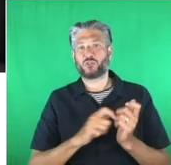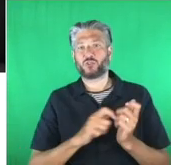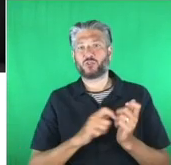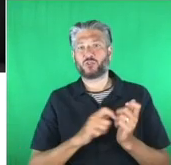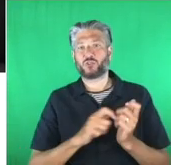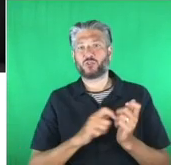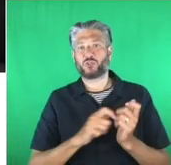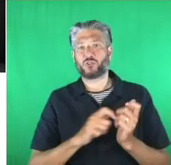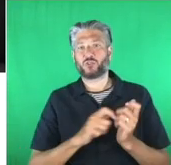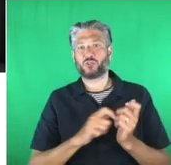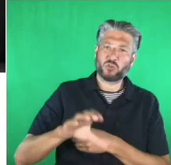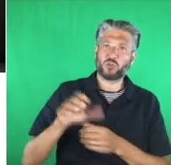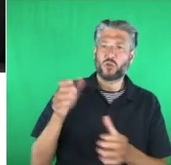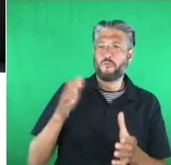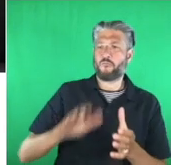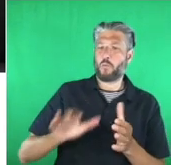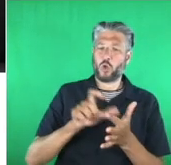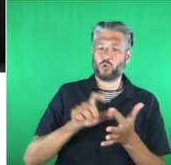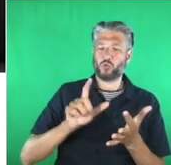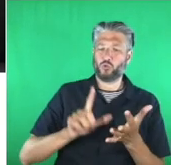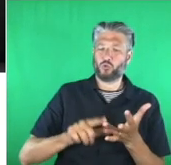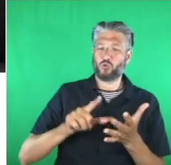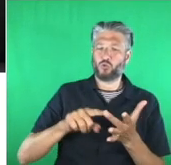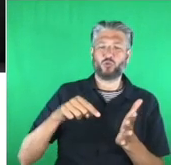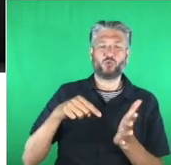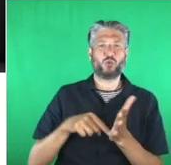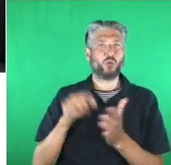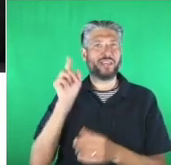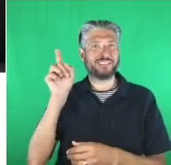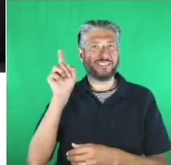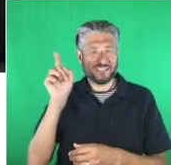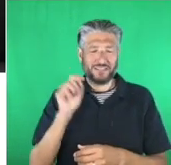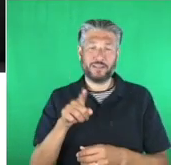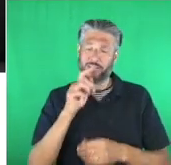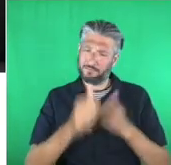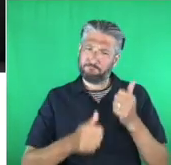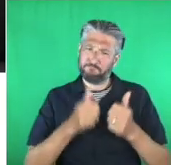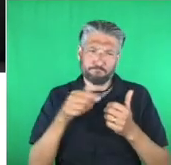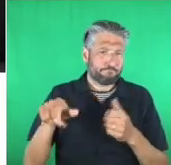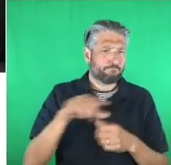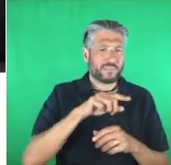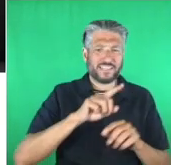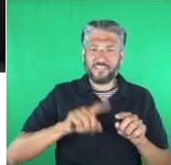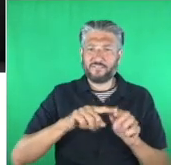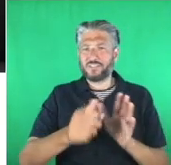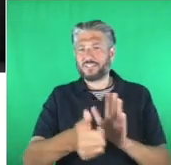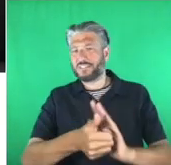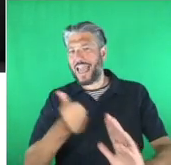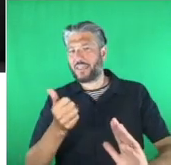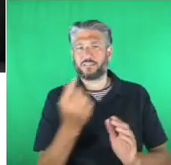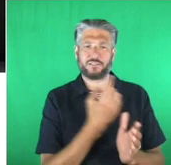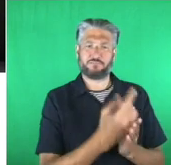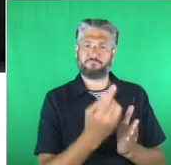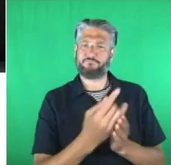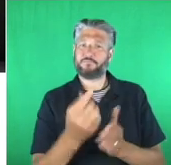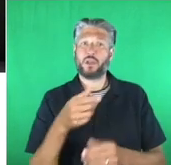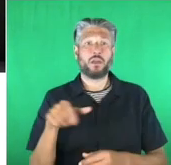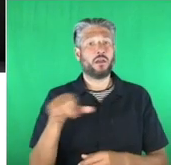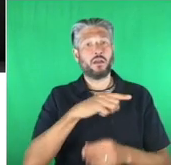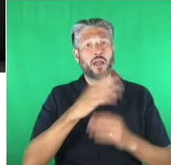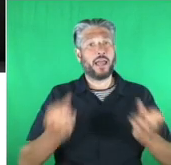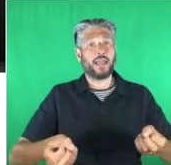celebrating those dedicated, enthusiastic and talented individuals who give up their free time to help others with technology.